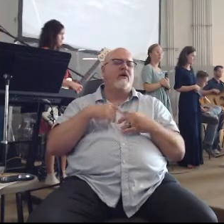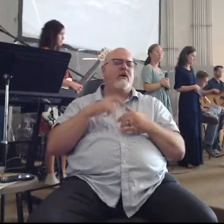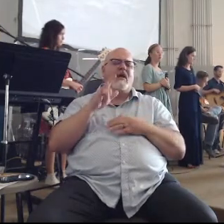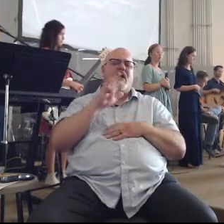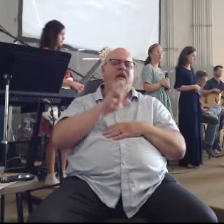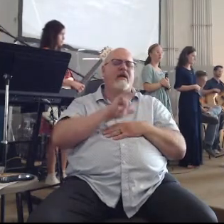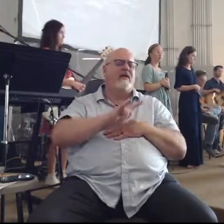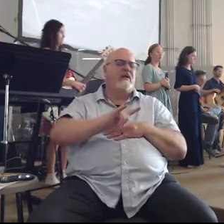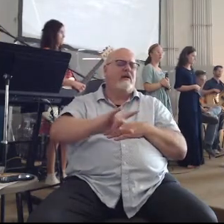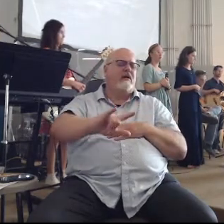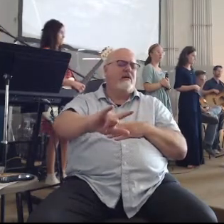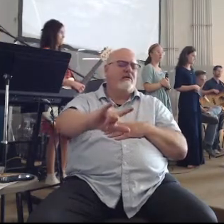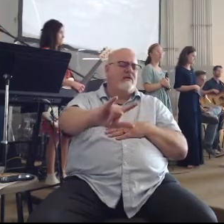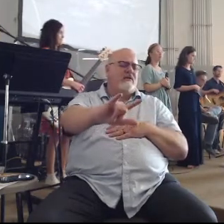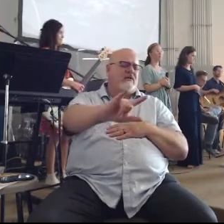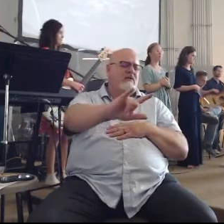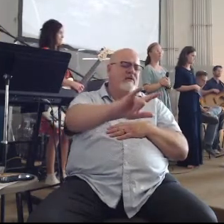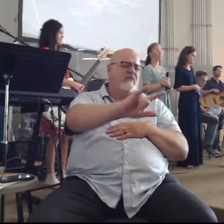you so much